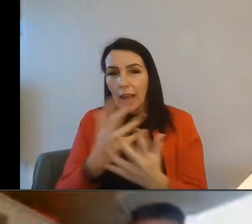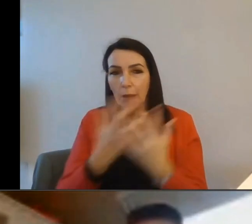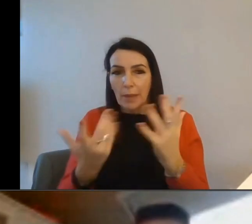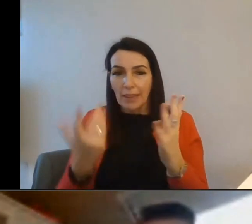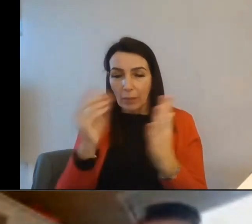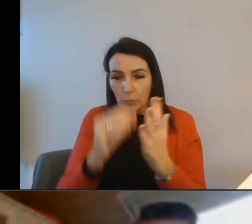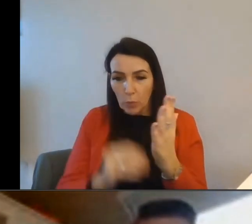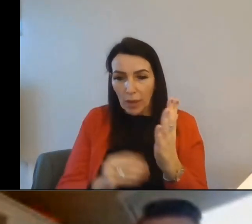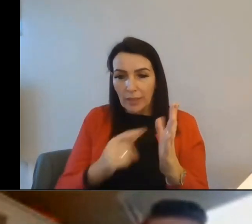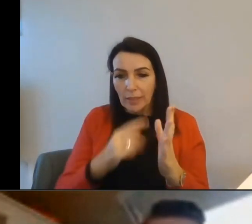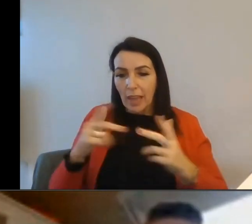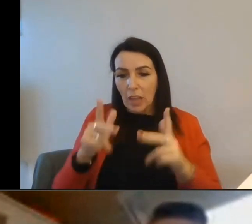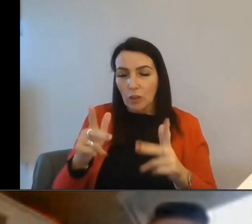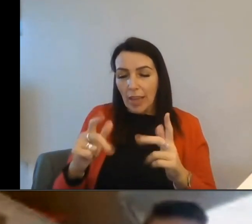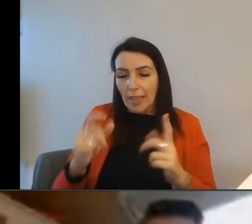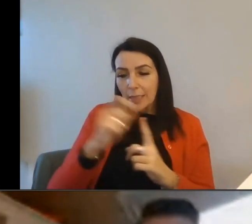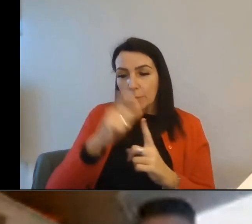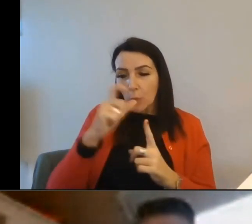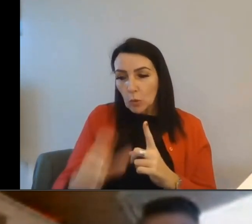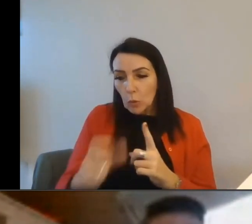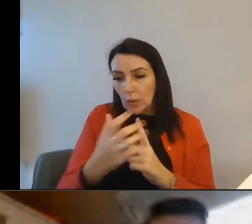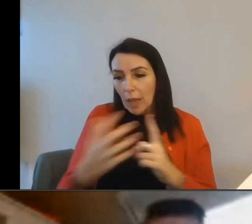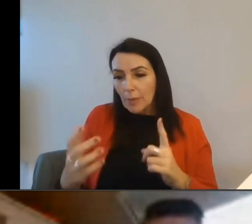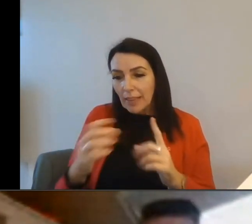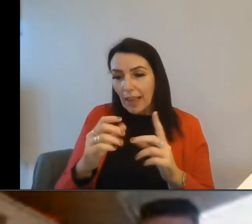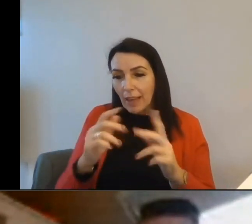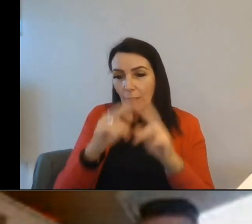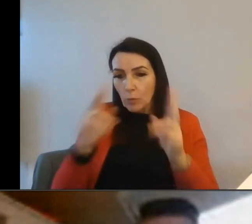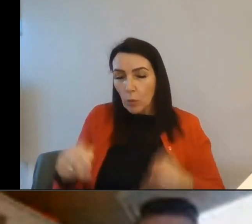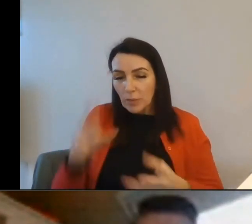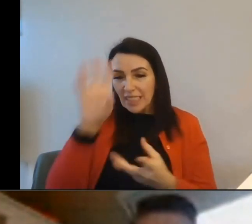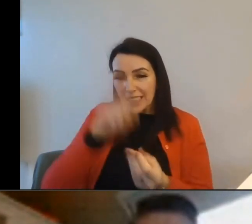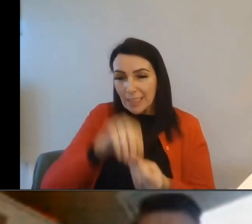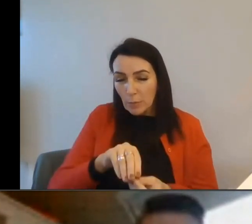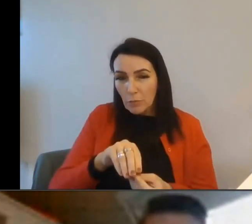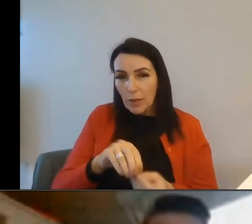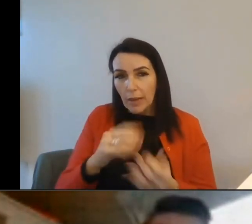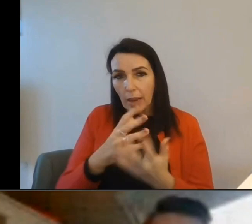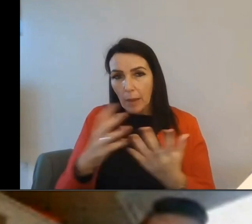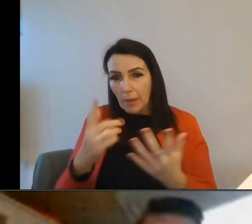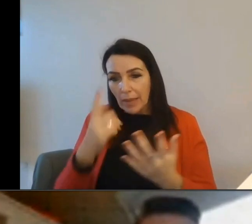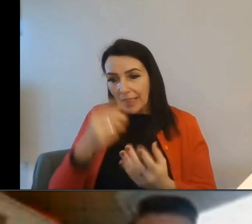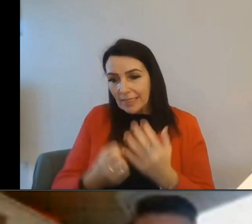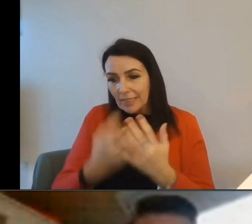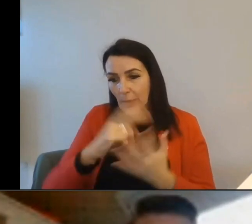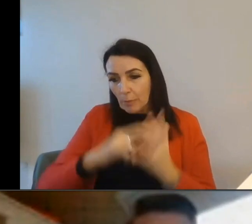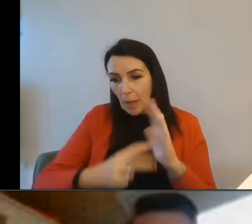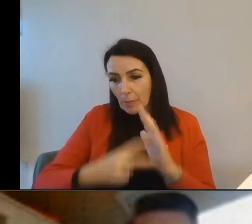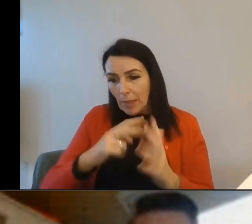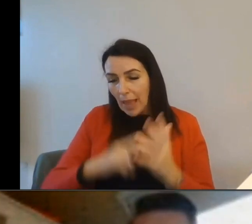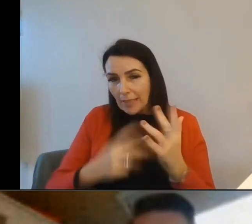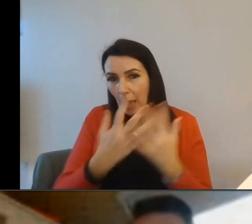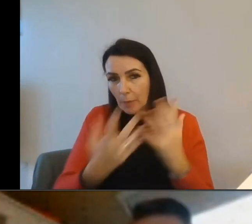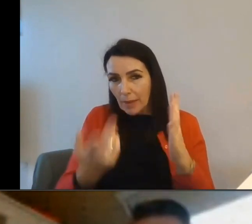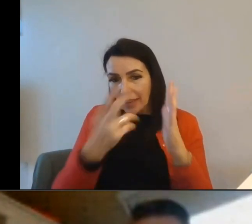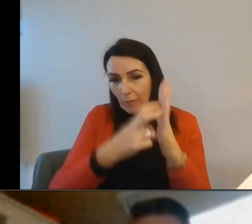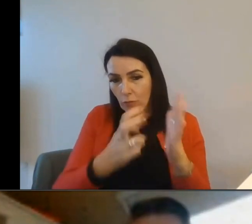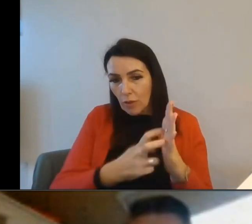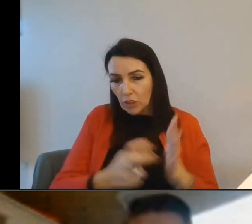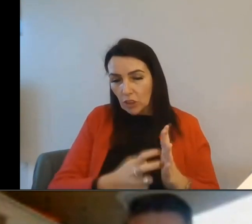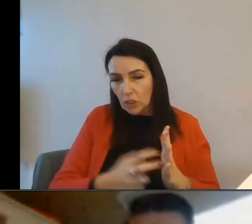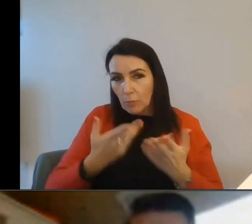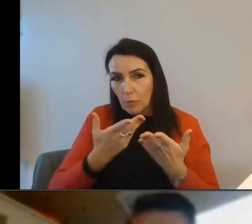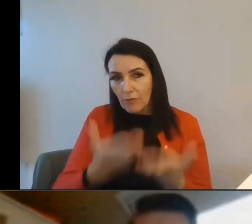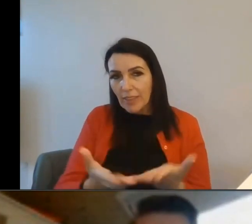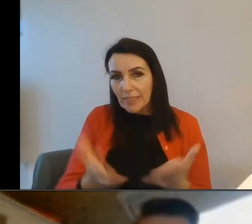address and postcode? How many have got a property summary? How many have gotten to the point of actually developing a plan? And ultimately, how many have registered and provided